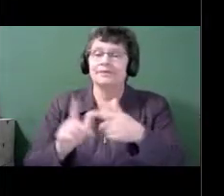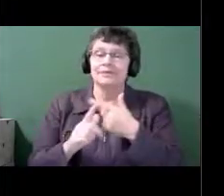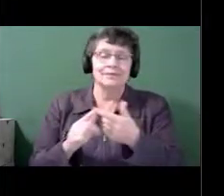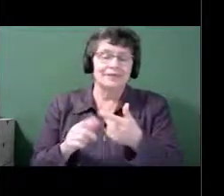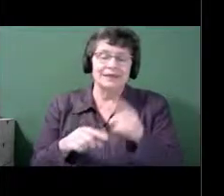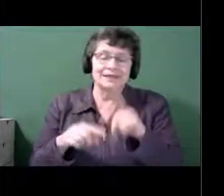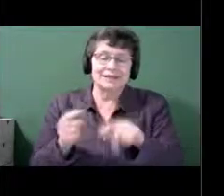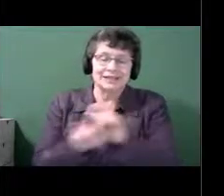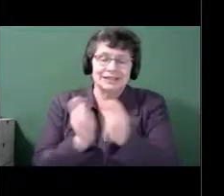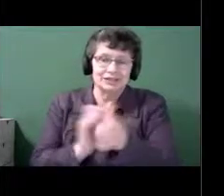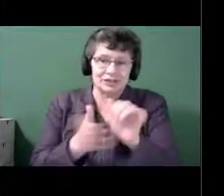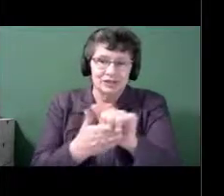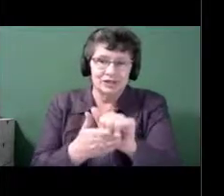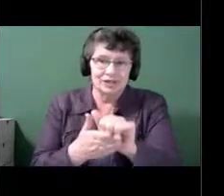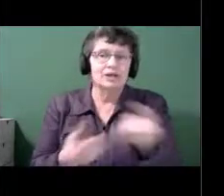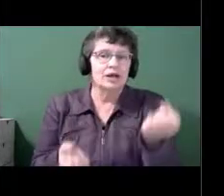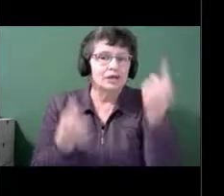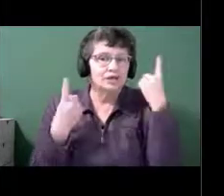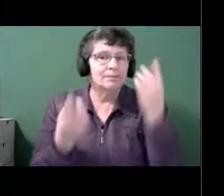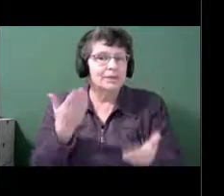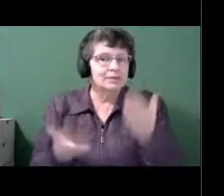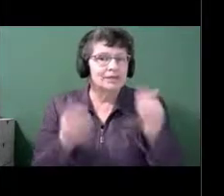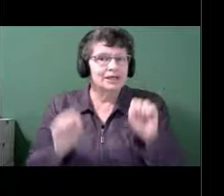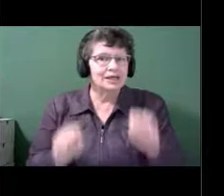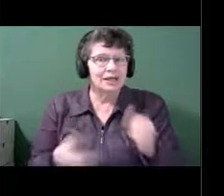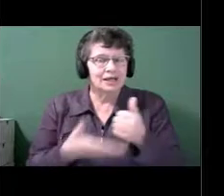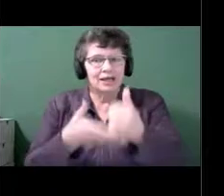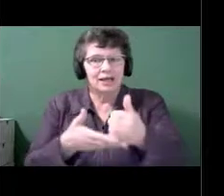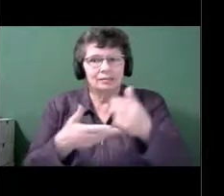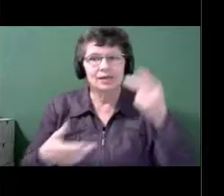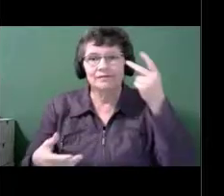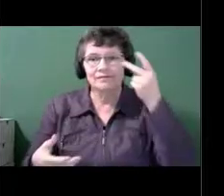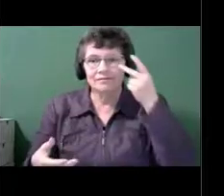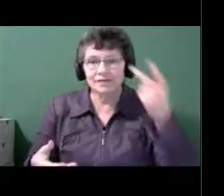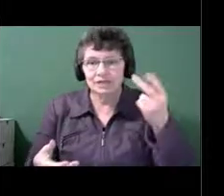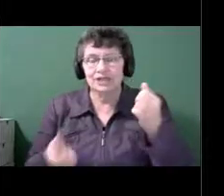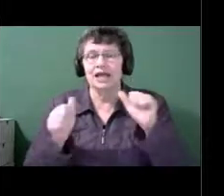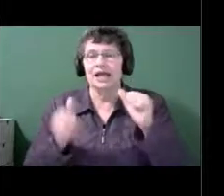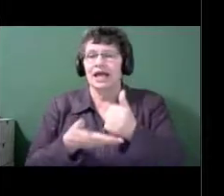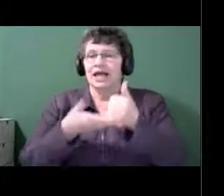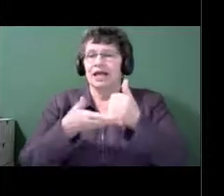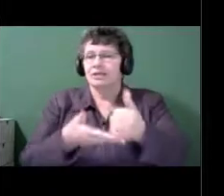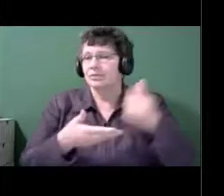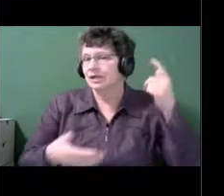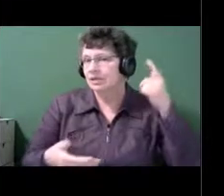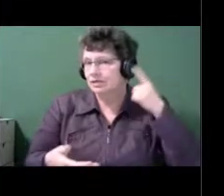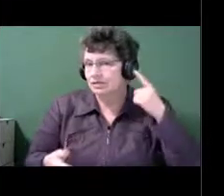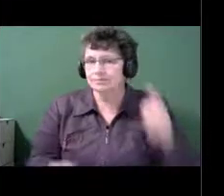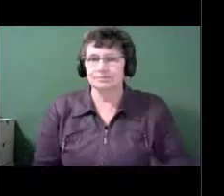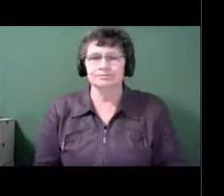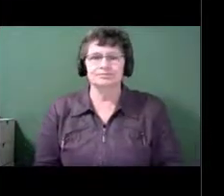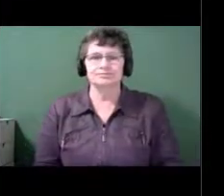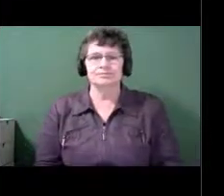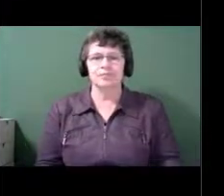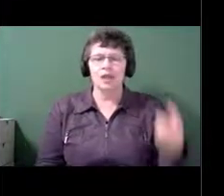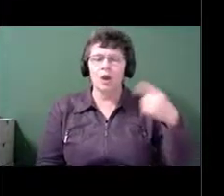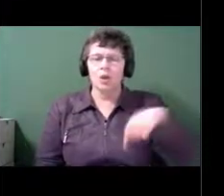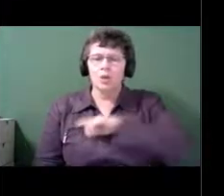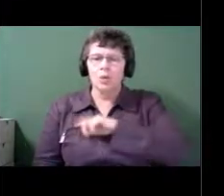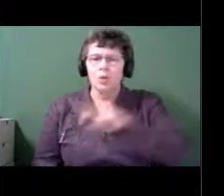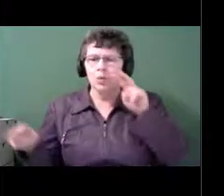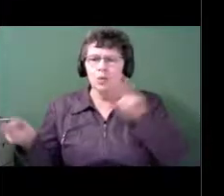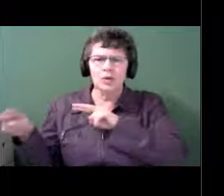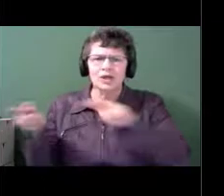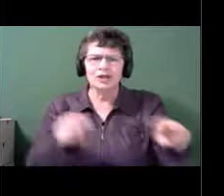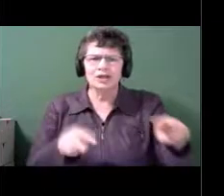almost 300,000 people in home care in Ontario in those years, and we found that one in five